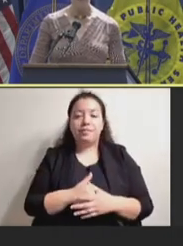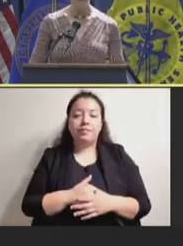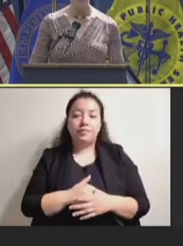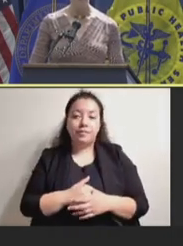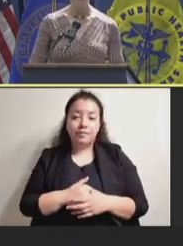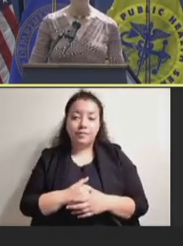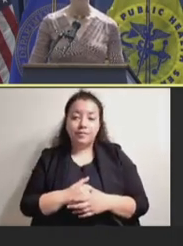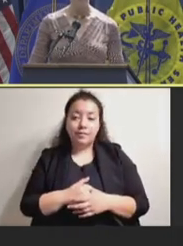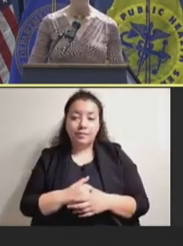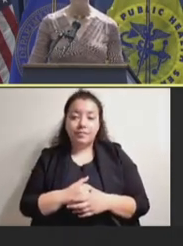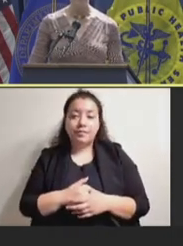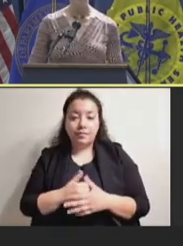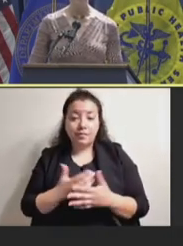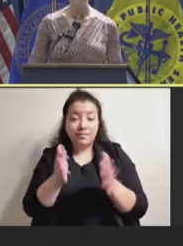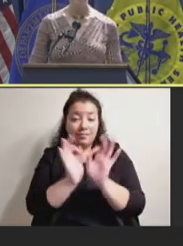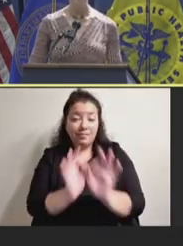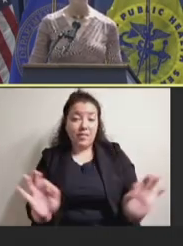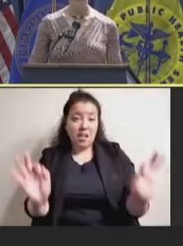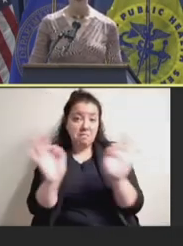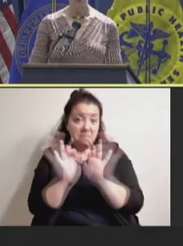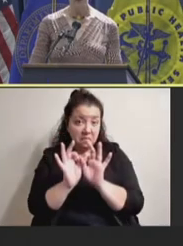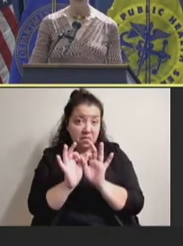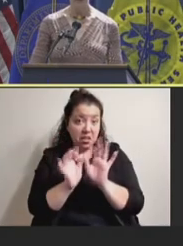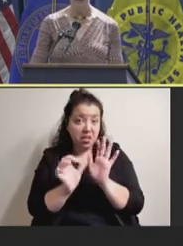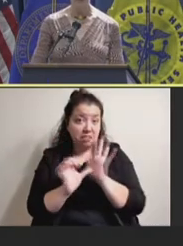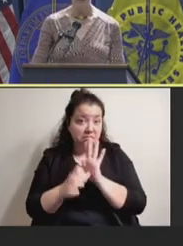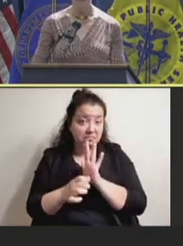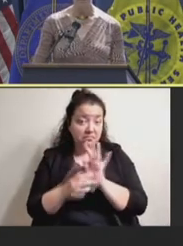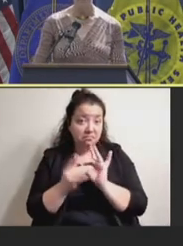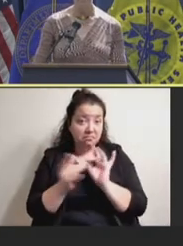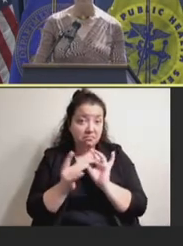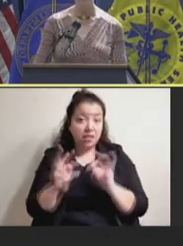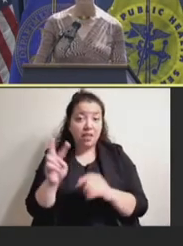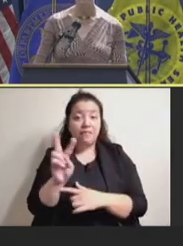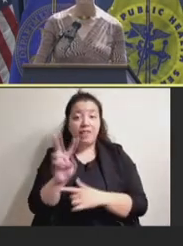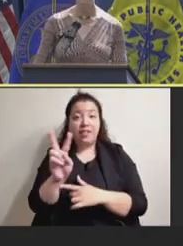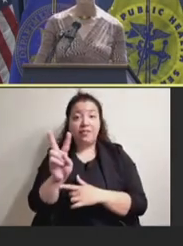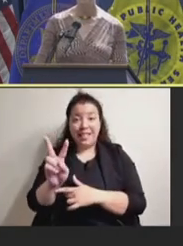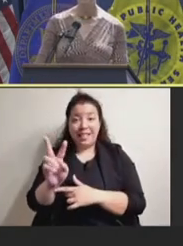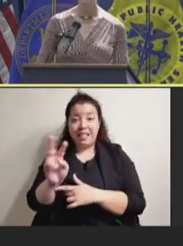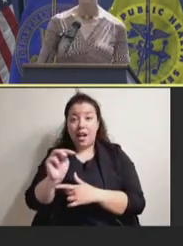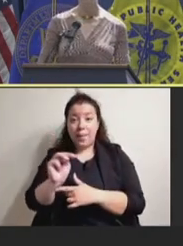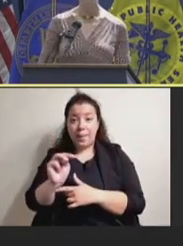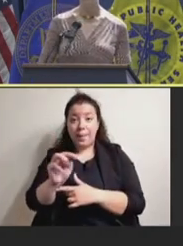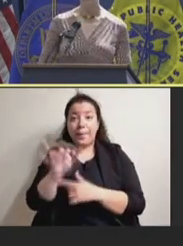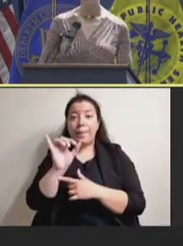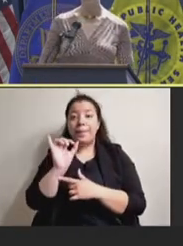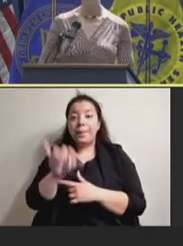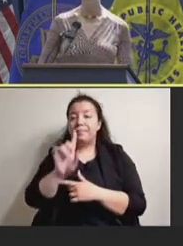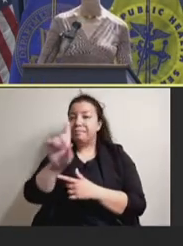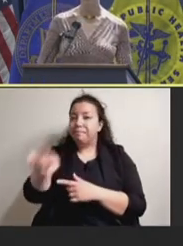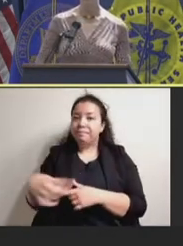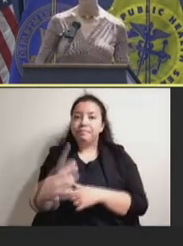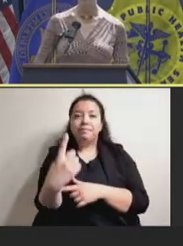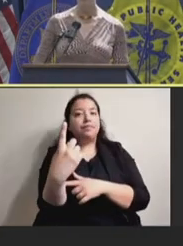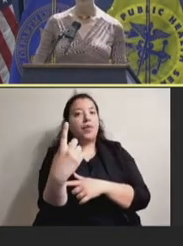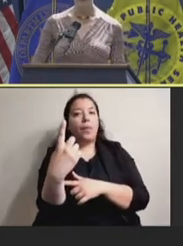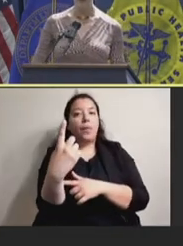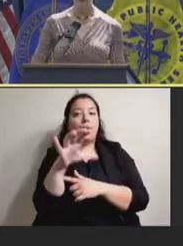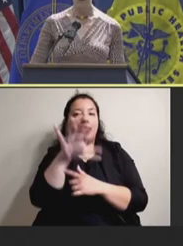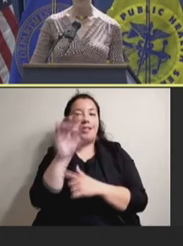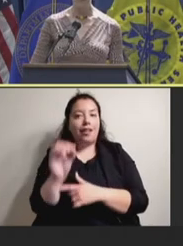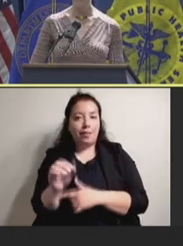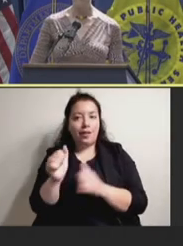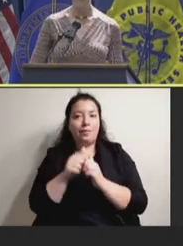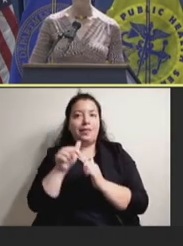about VVM is that it is still currently a sole source. Temp Time is the only company in the world that's producing this